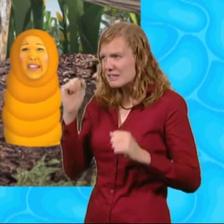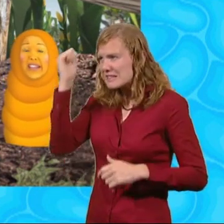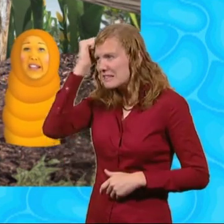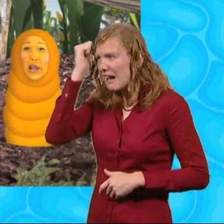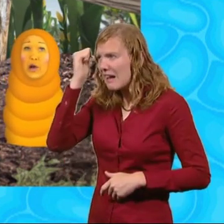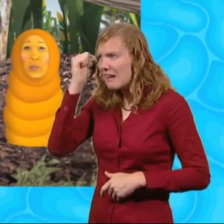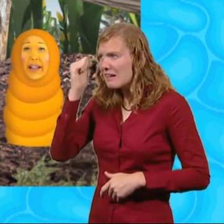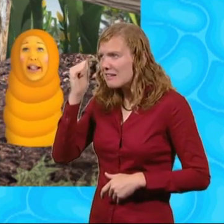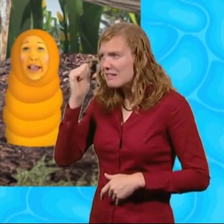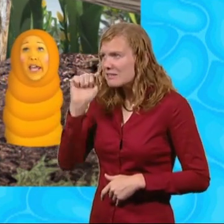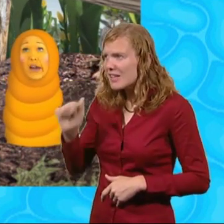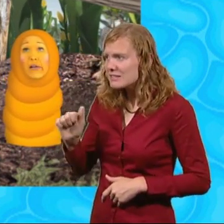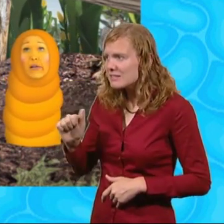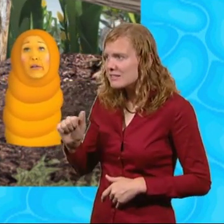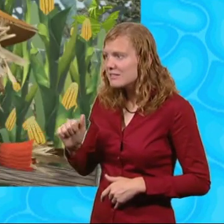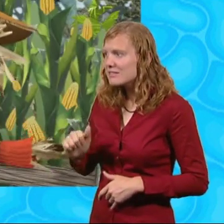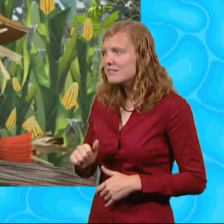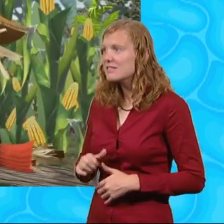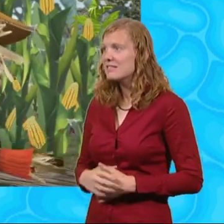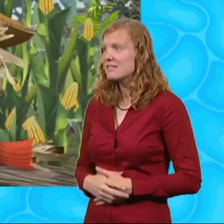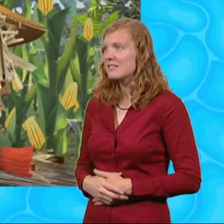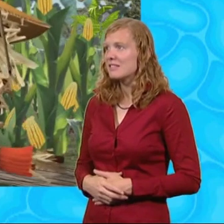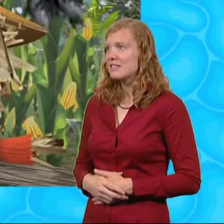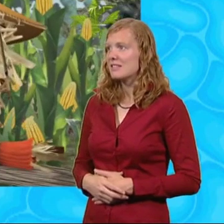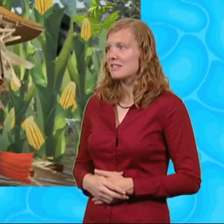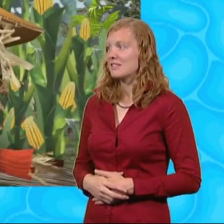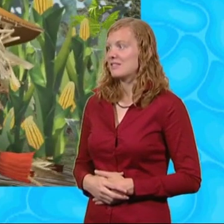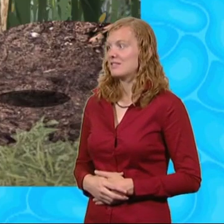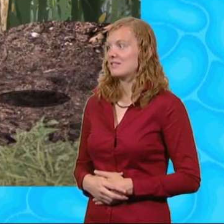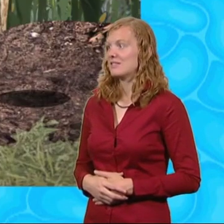don't you think that's a little bit silly? Hi!